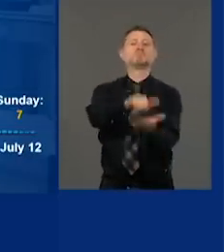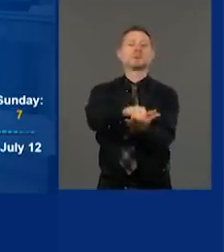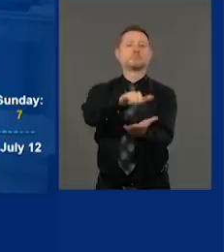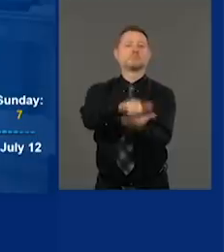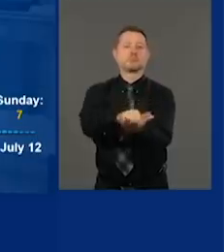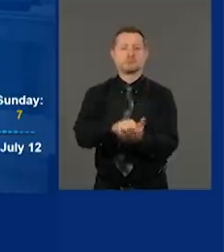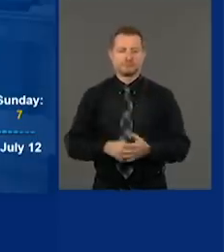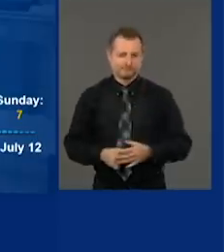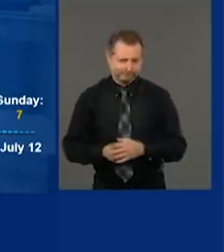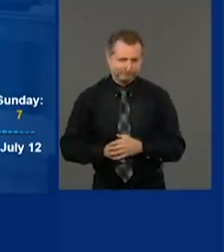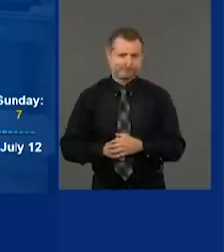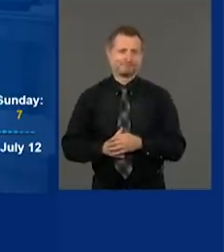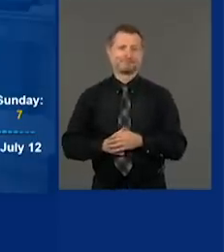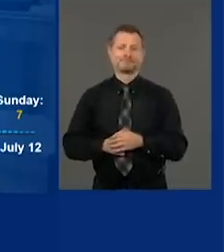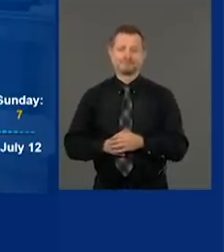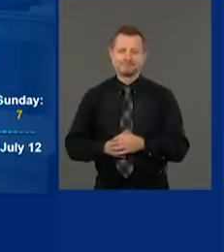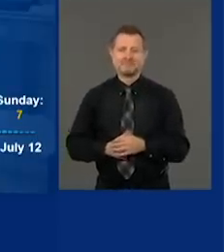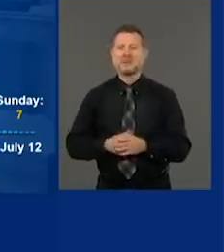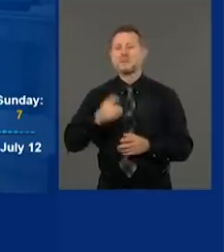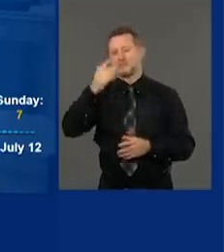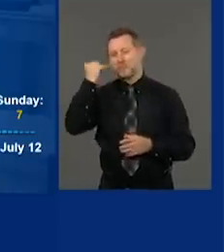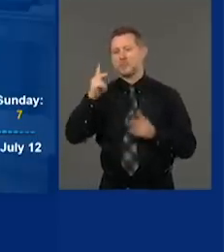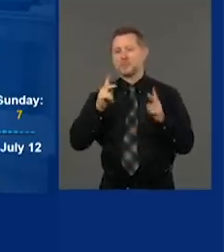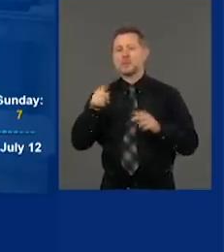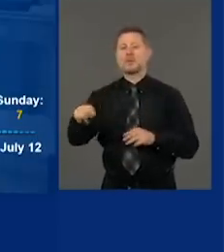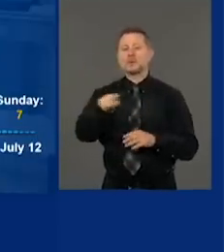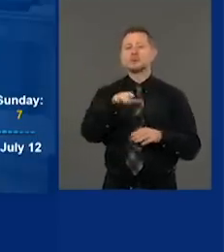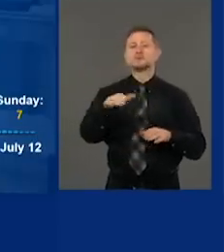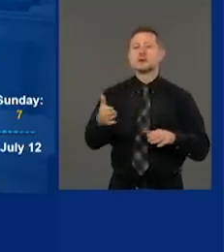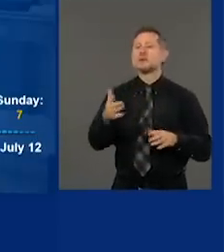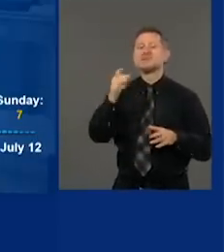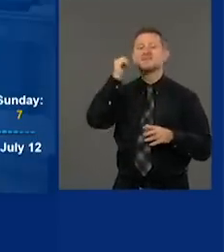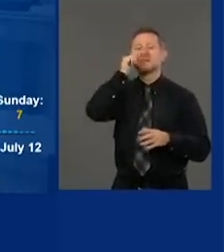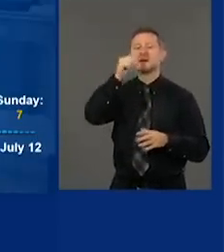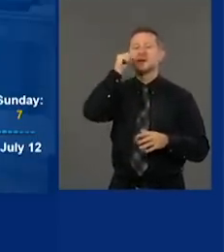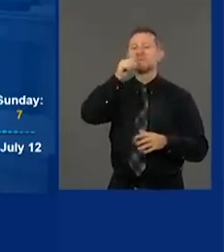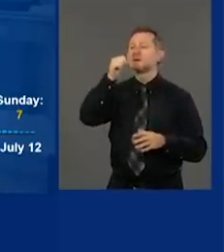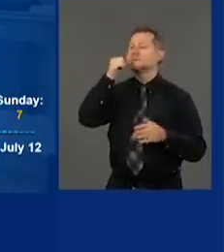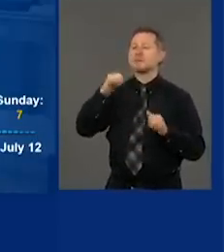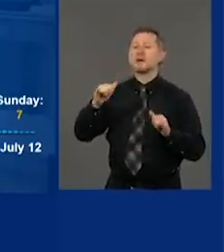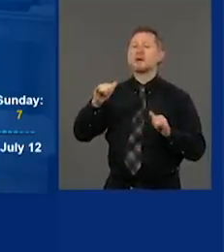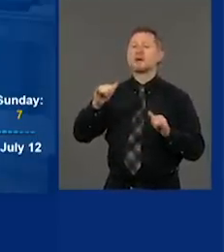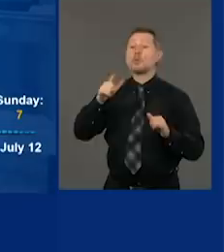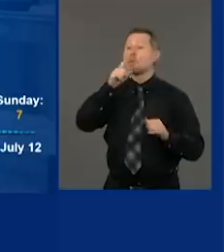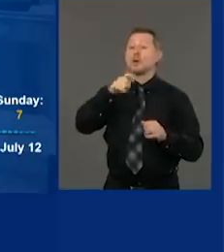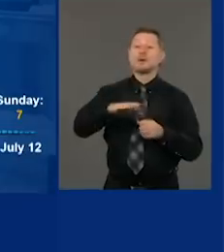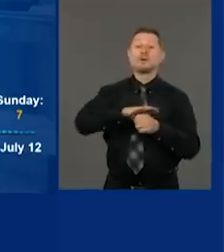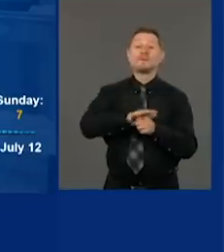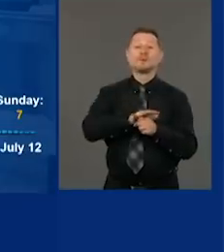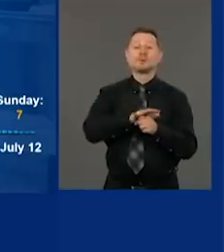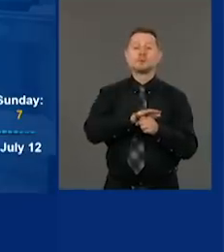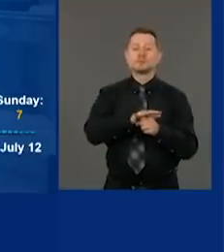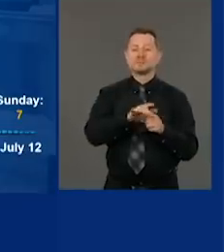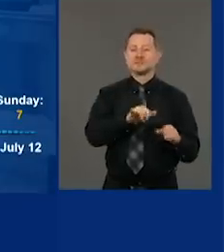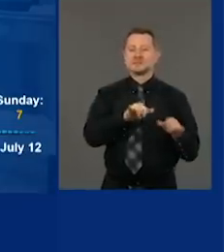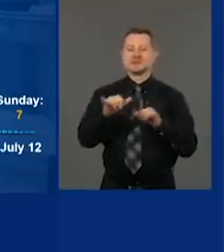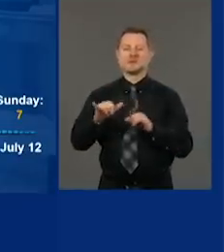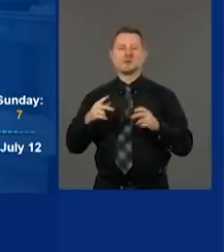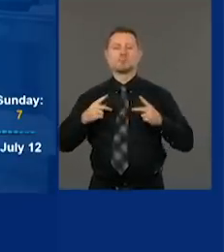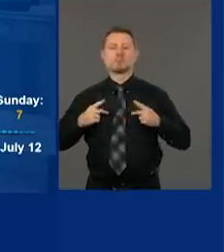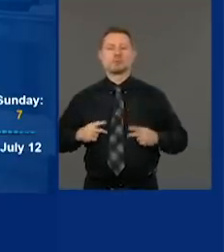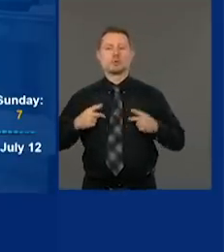because people die. This is a condition like pneumonia, it attacks the respiratory